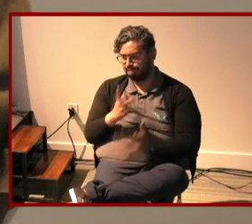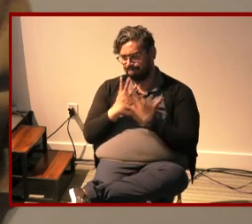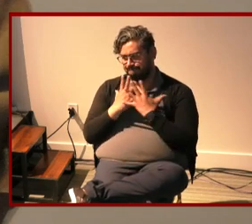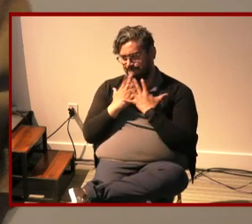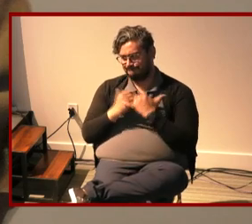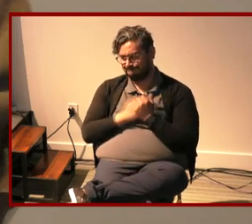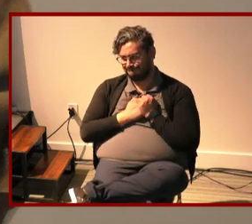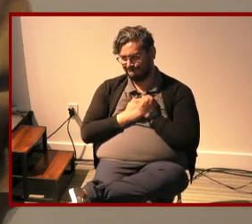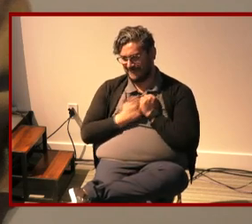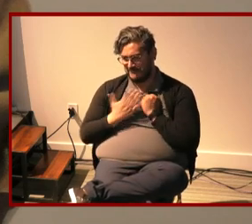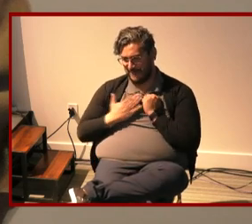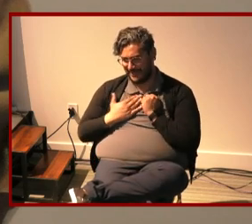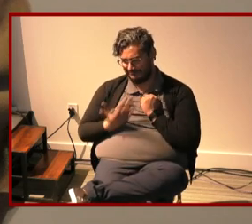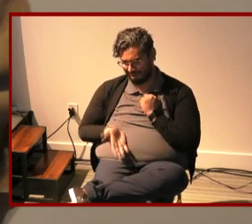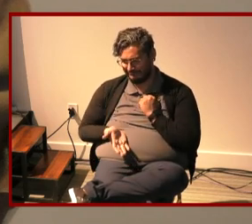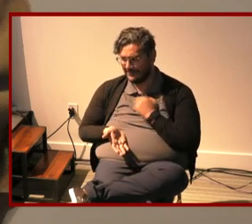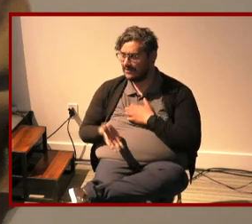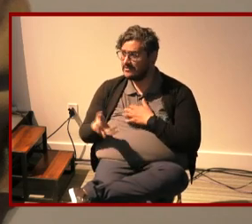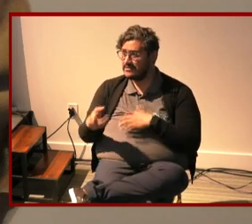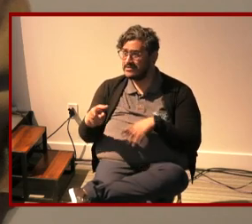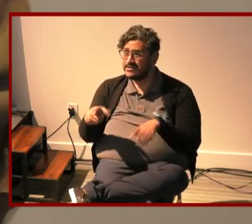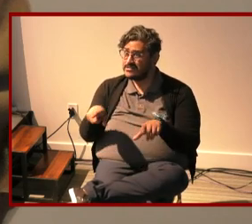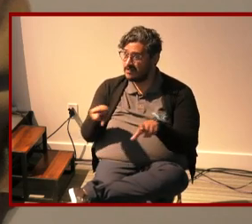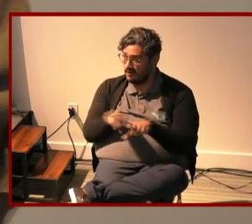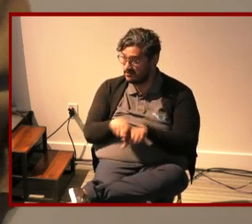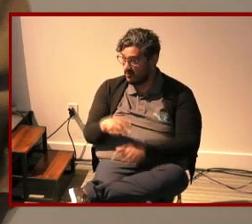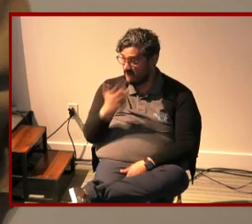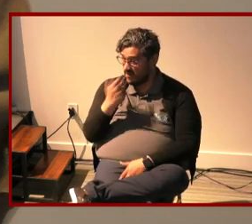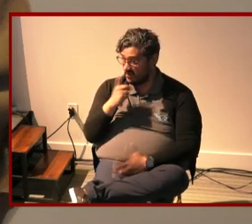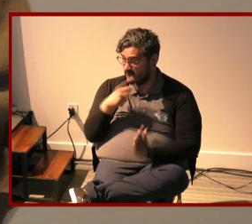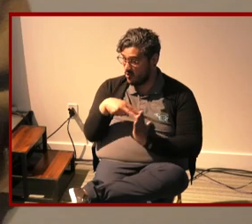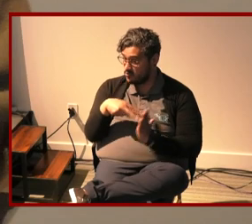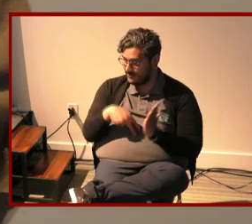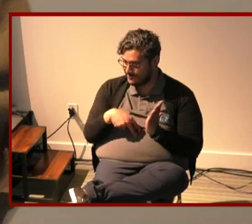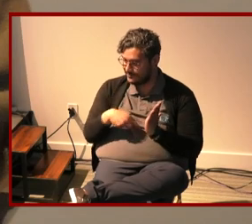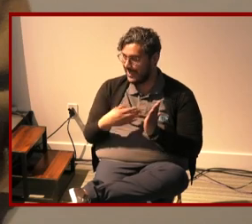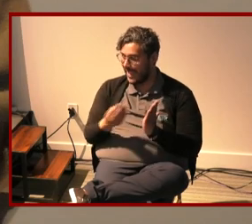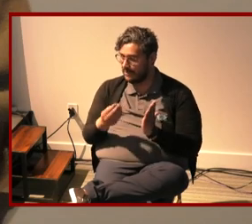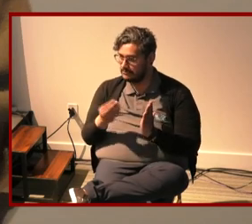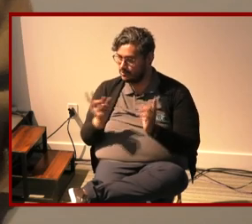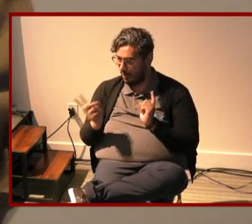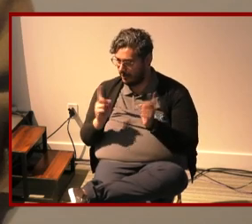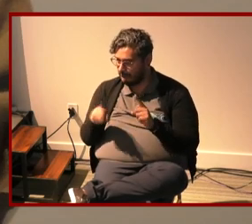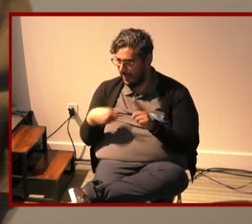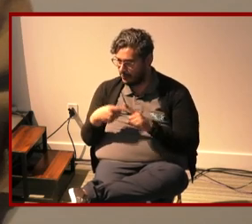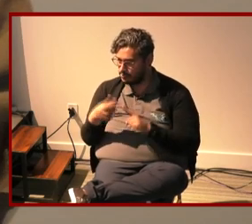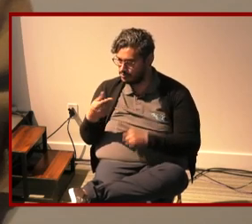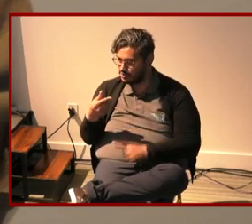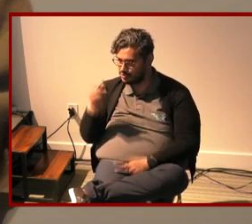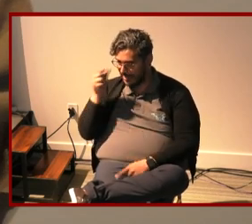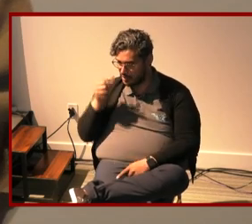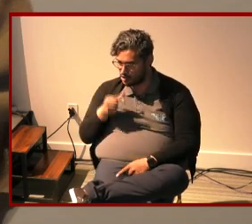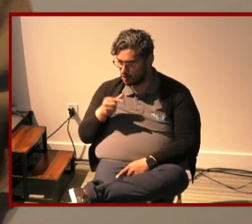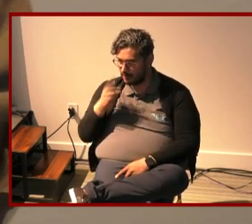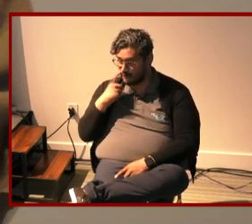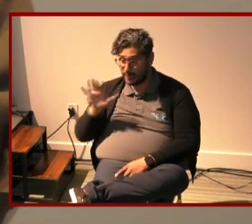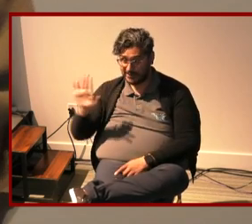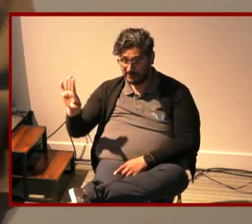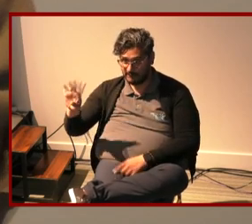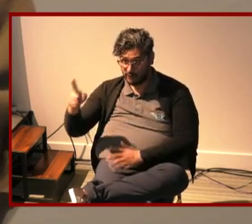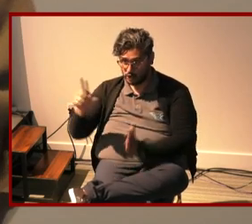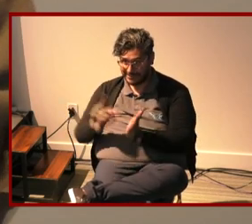um it's also so funny to read him talk about gender in the first edition he says